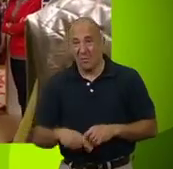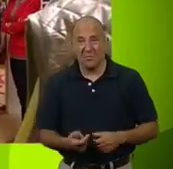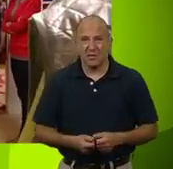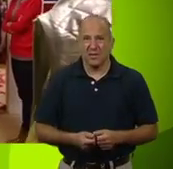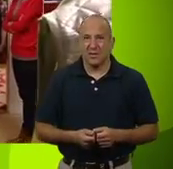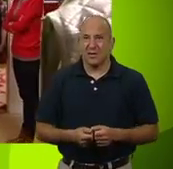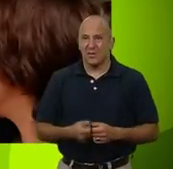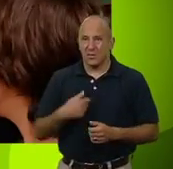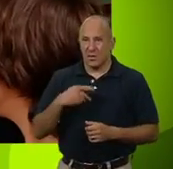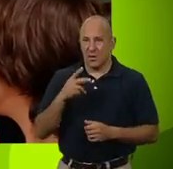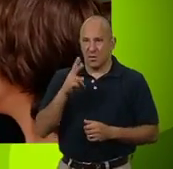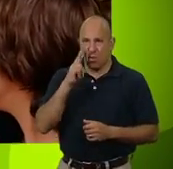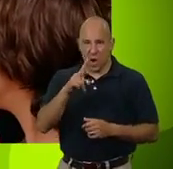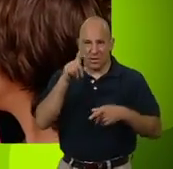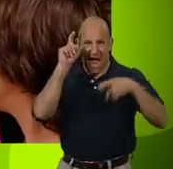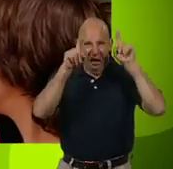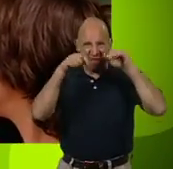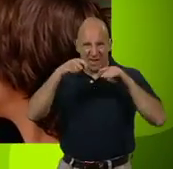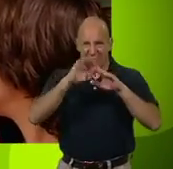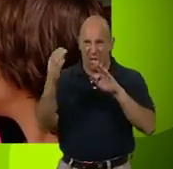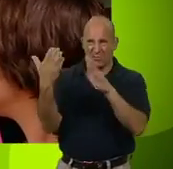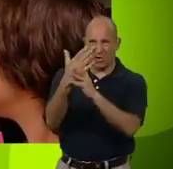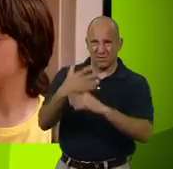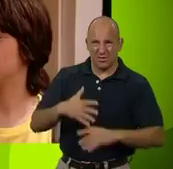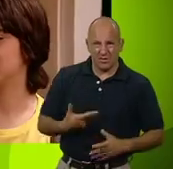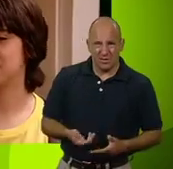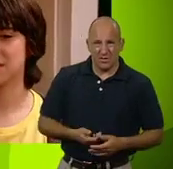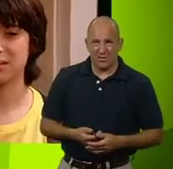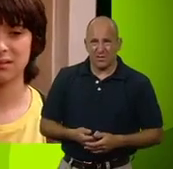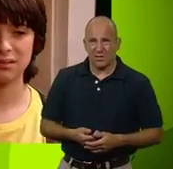They'd better not disrupt our meeting. I want to watch your alien film without any disruptions.